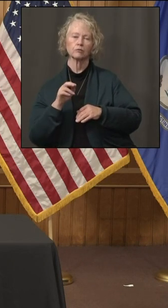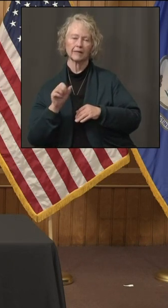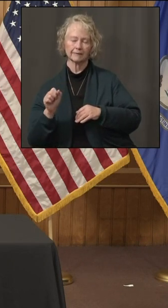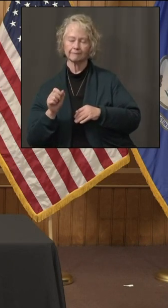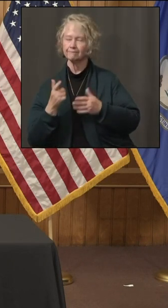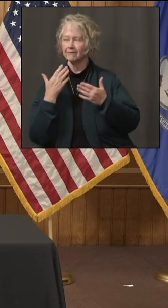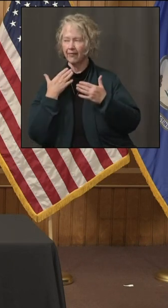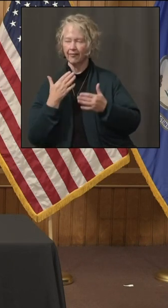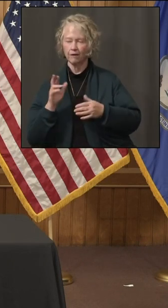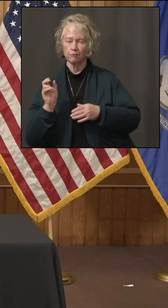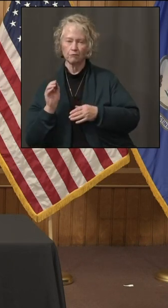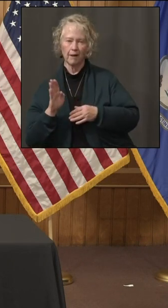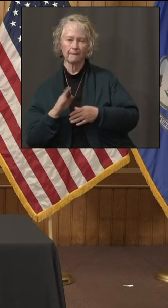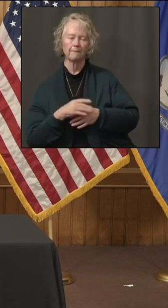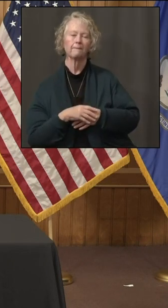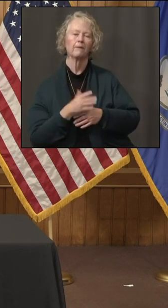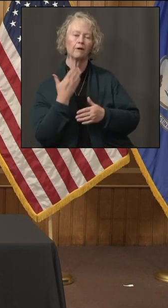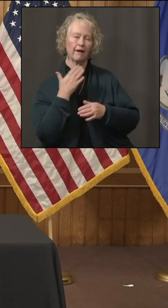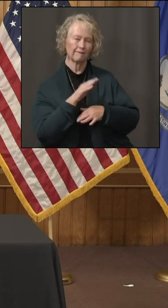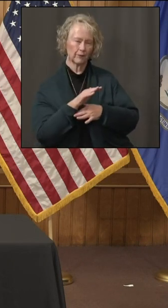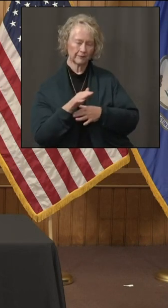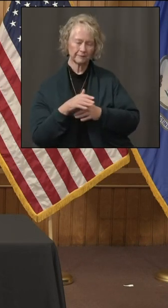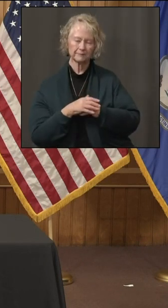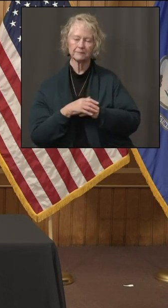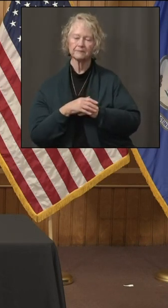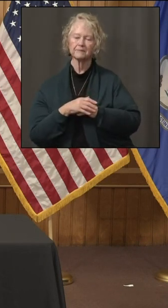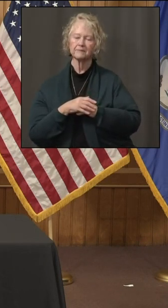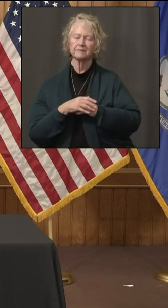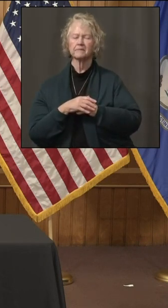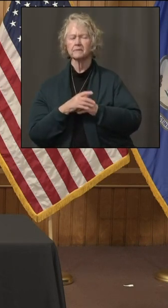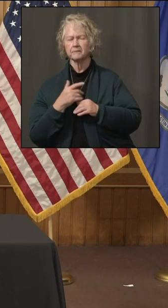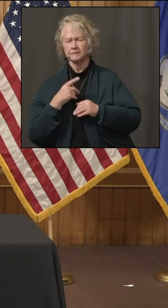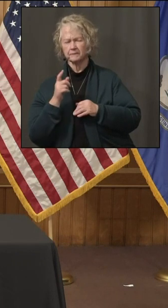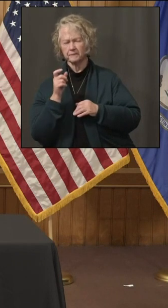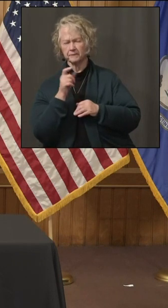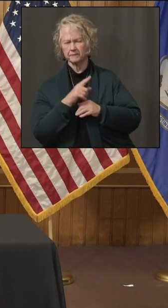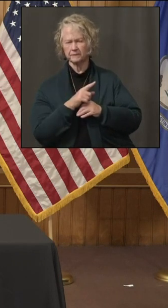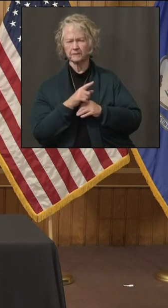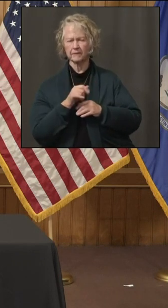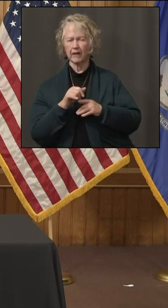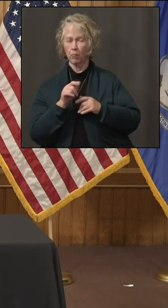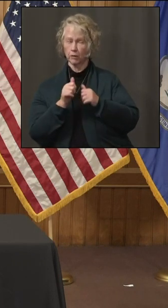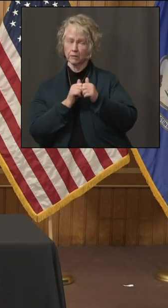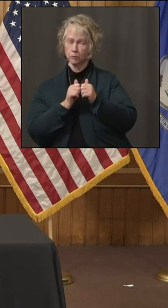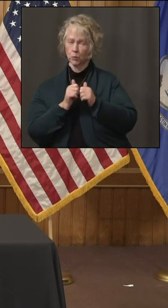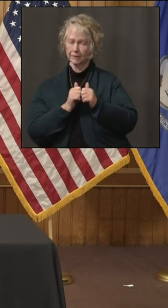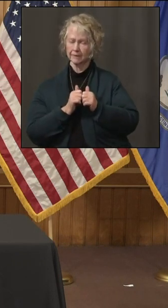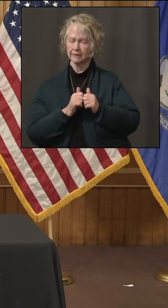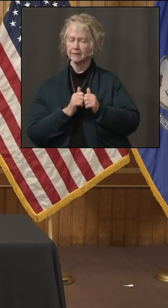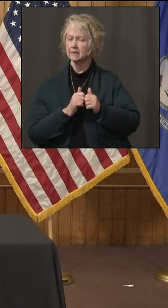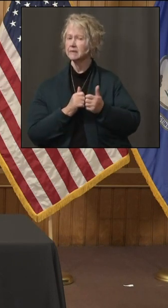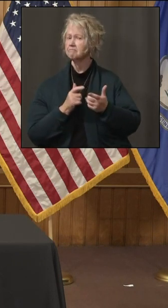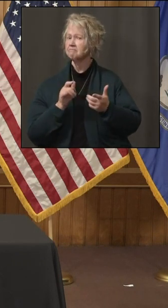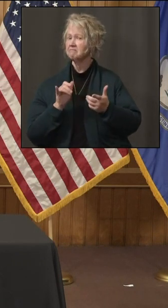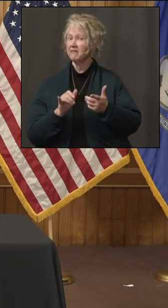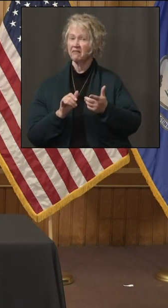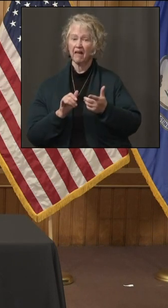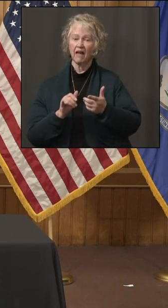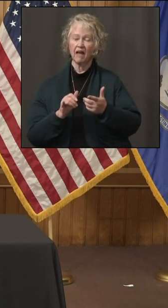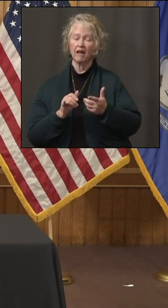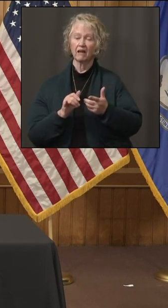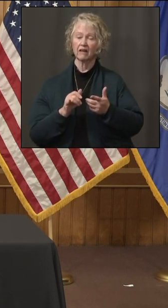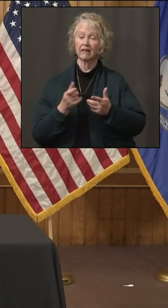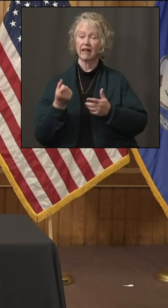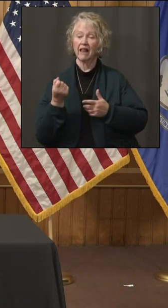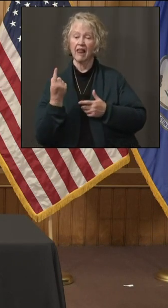Thanks, Rob. Good afternoon, everyone. Governor, I have a couple questions about the sports changes. Does this eliminate the 11